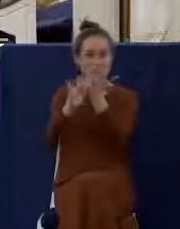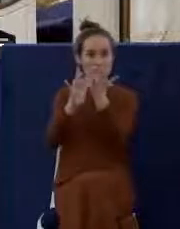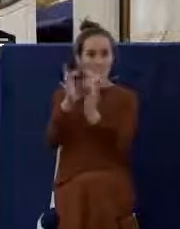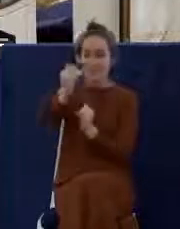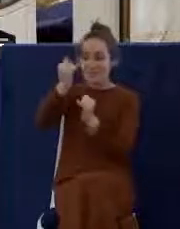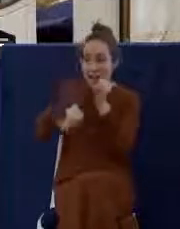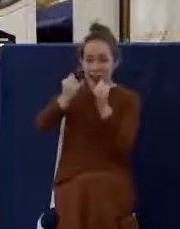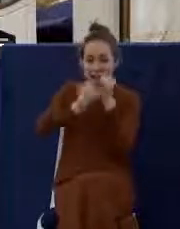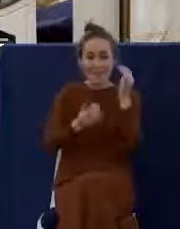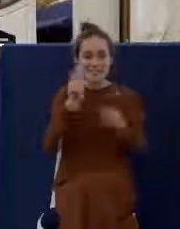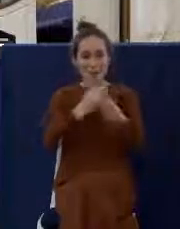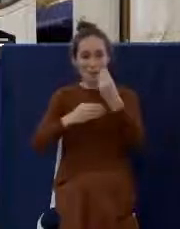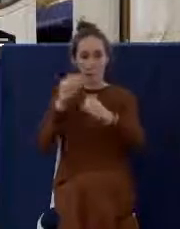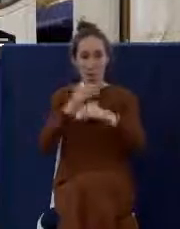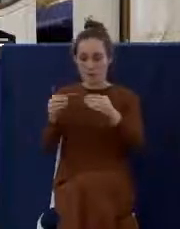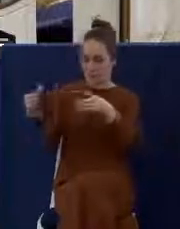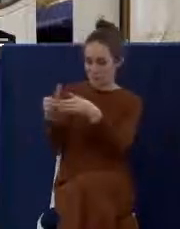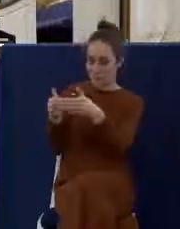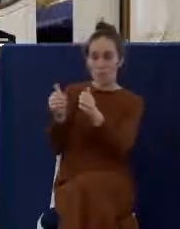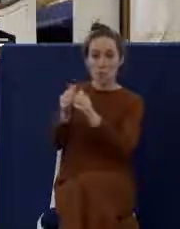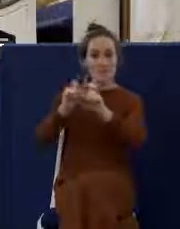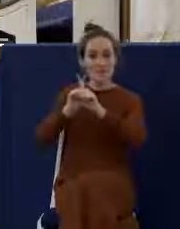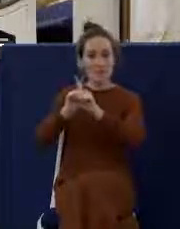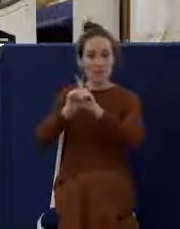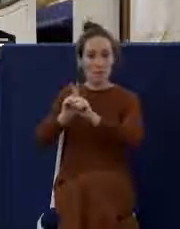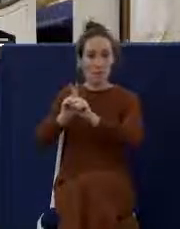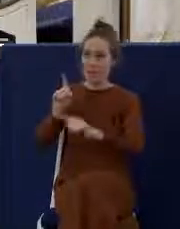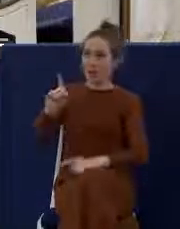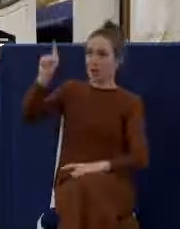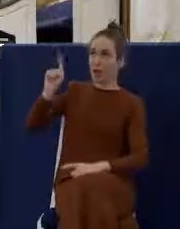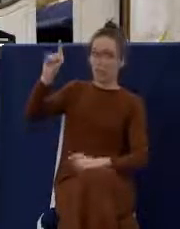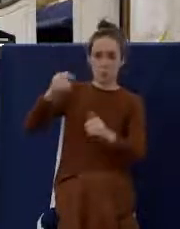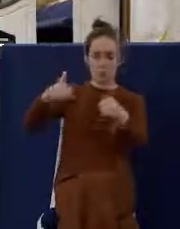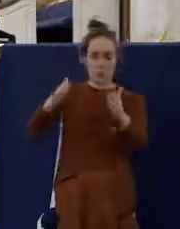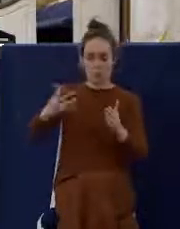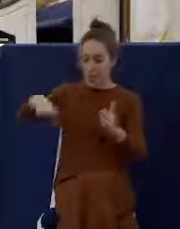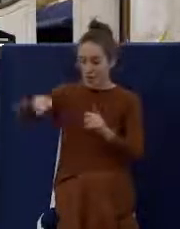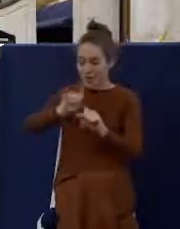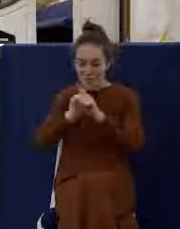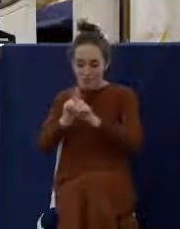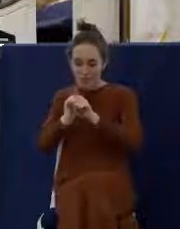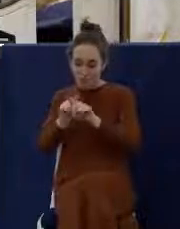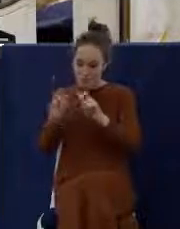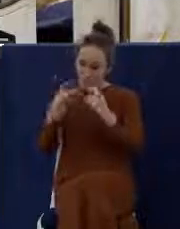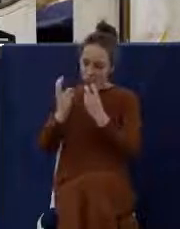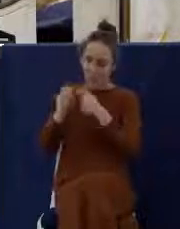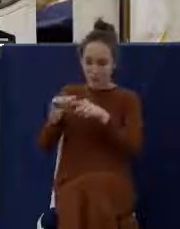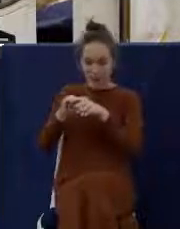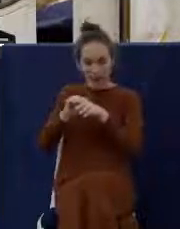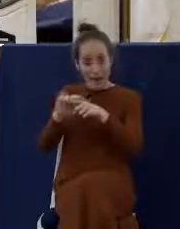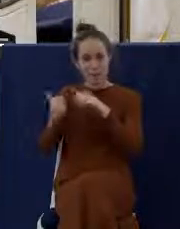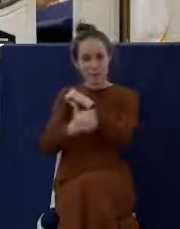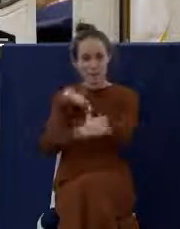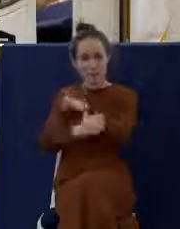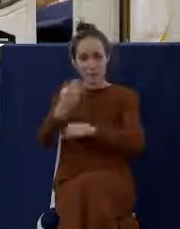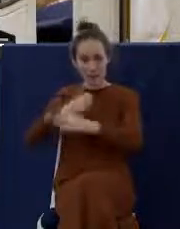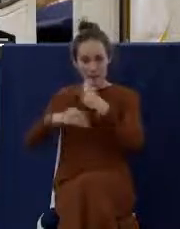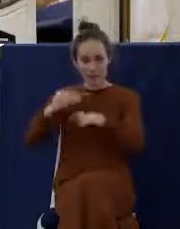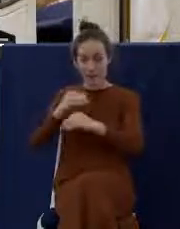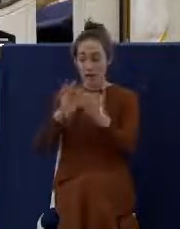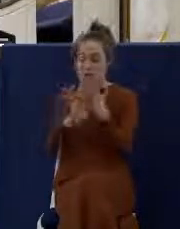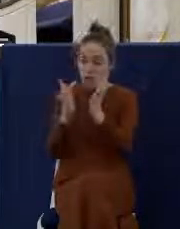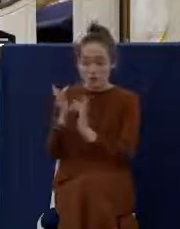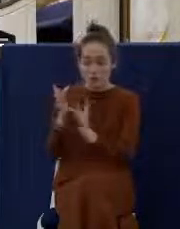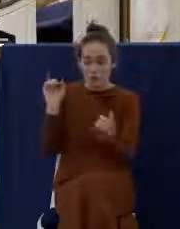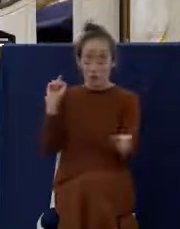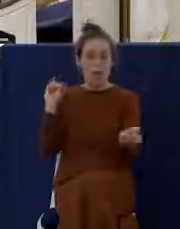with his disciples in the upper room. They are observing the Passover meal. And what Jesus does is he transforms that